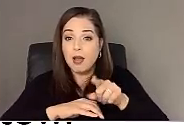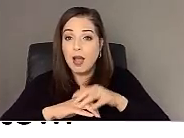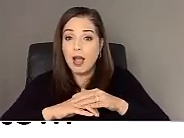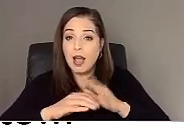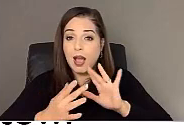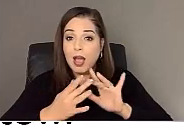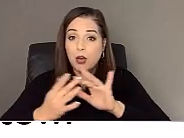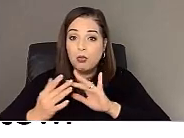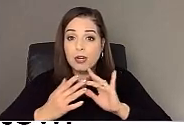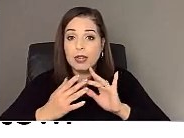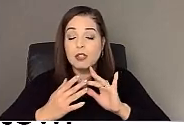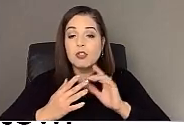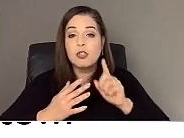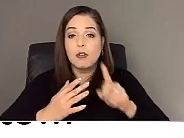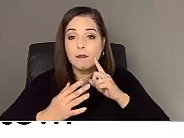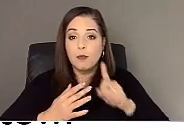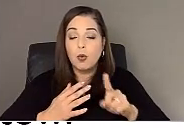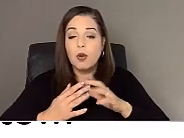disability community.